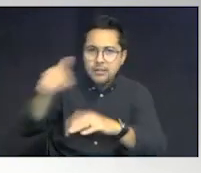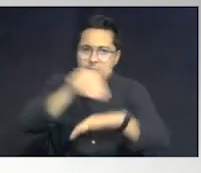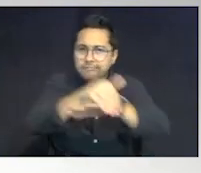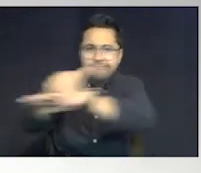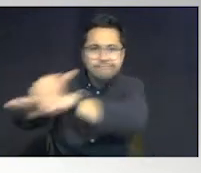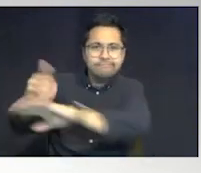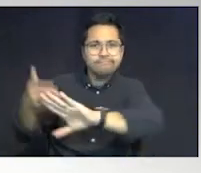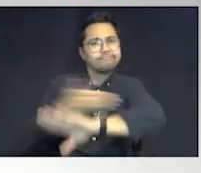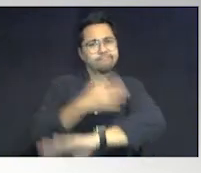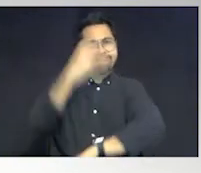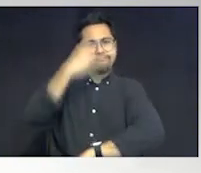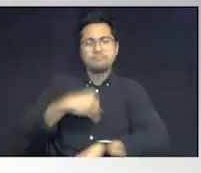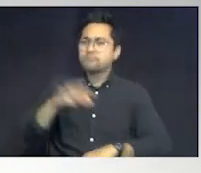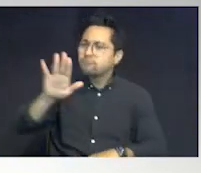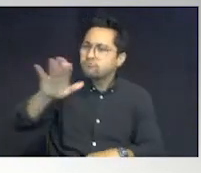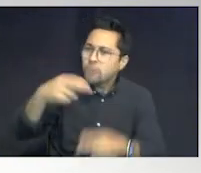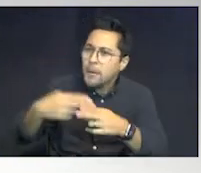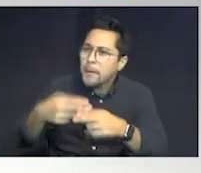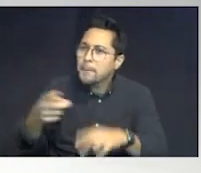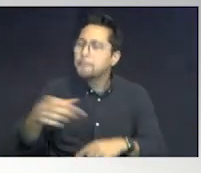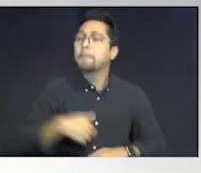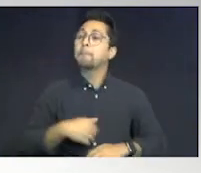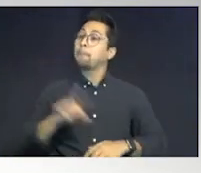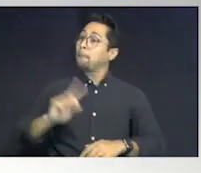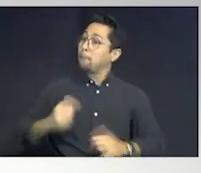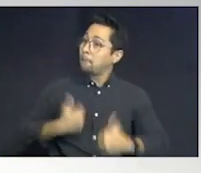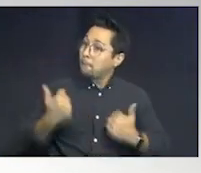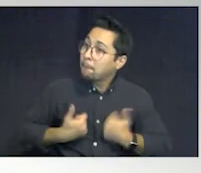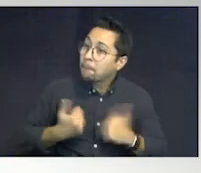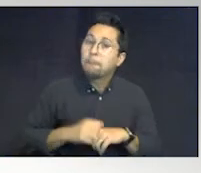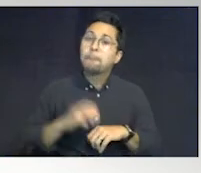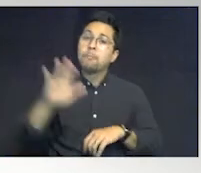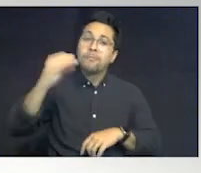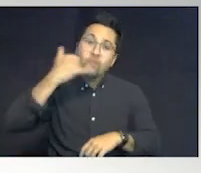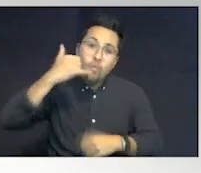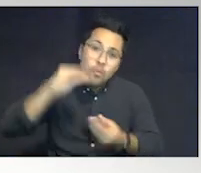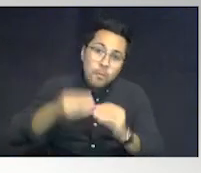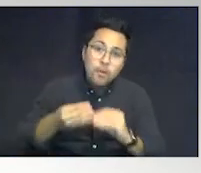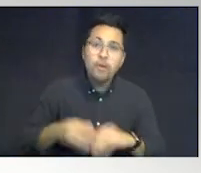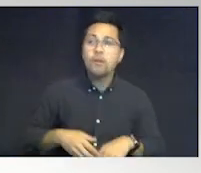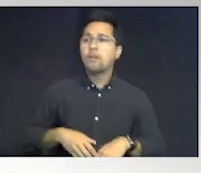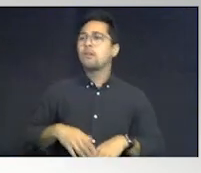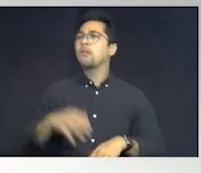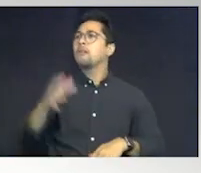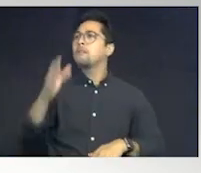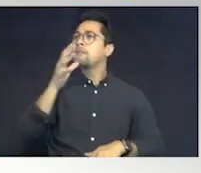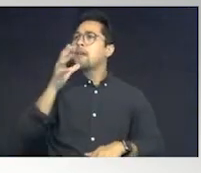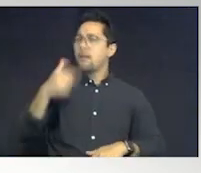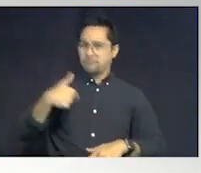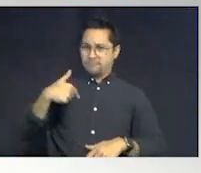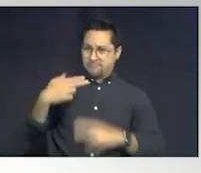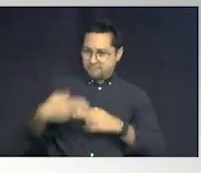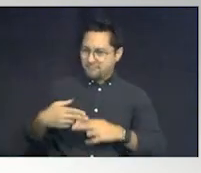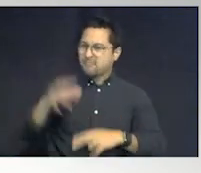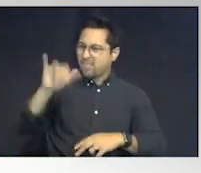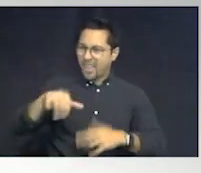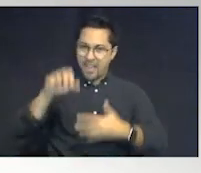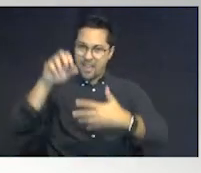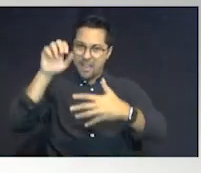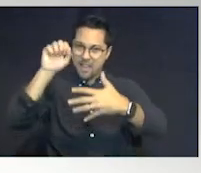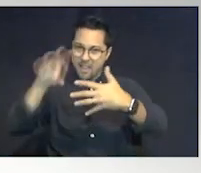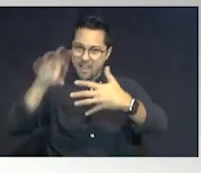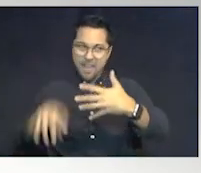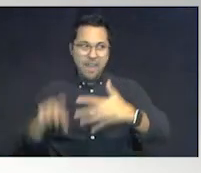bed. What's your name? What's your address? What's your phone number? What's mom's name? Those are the questions.